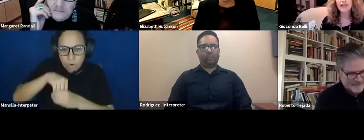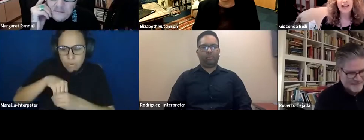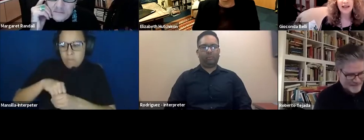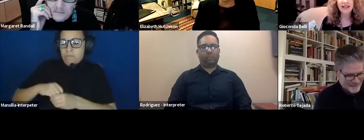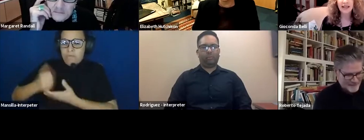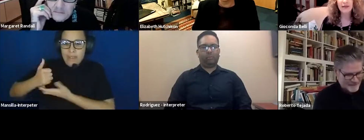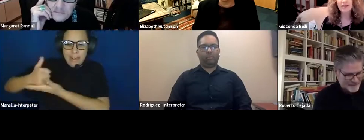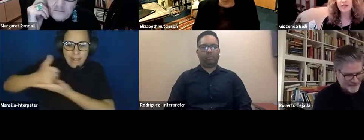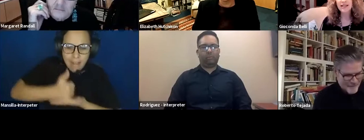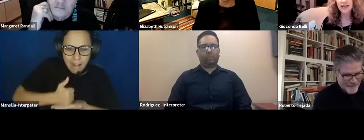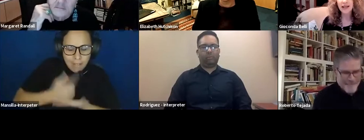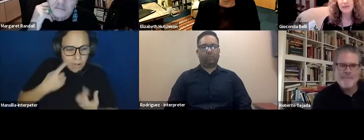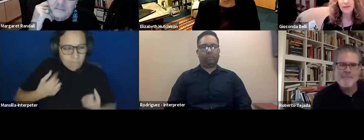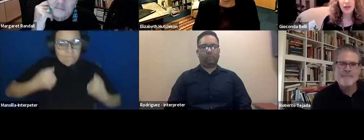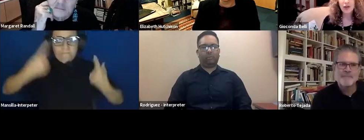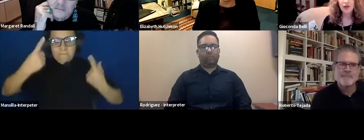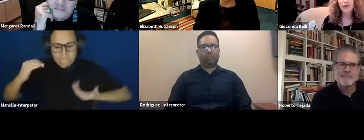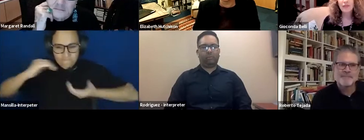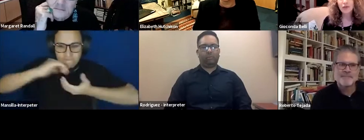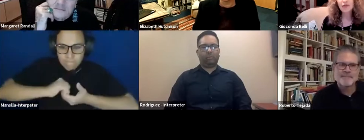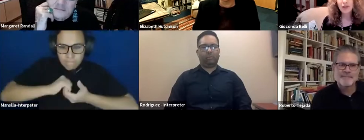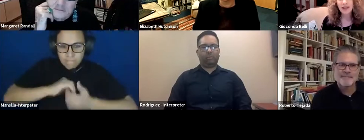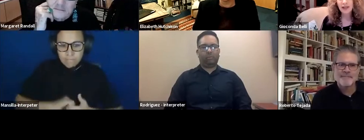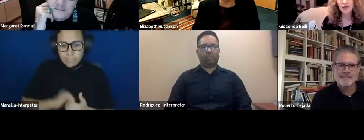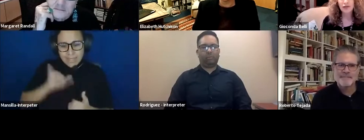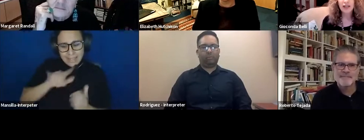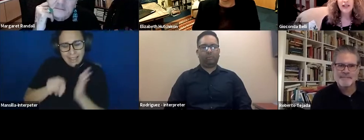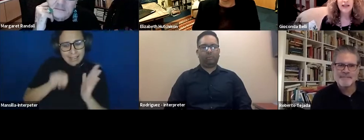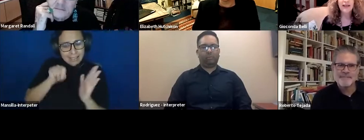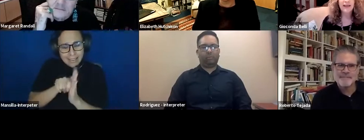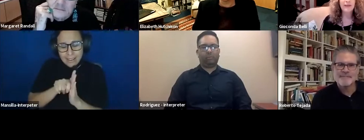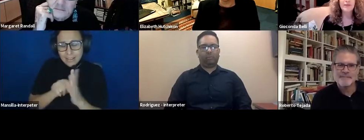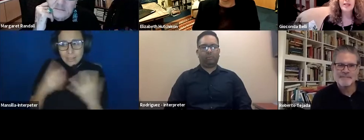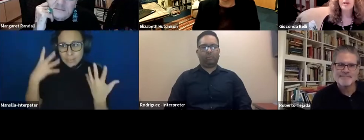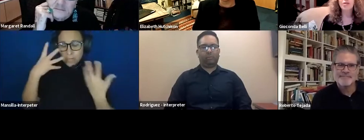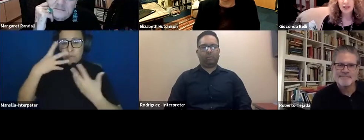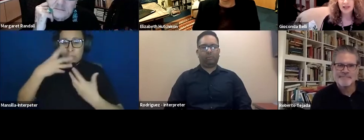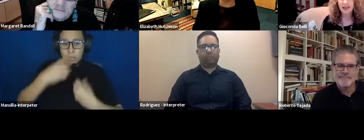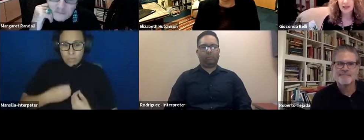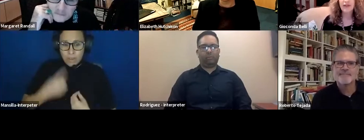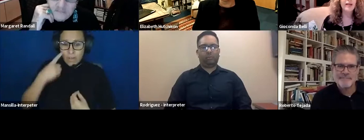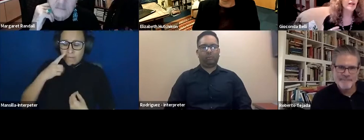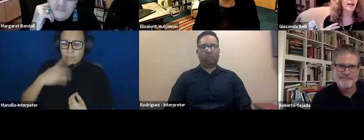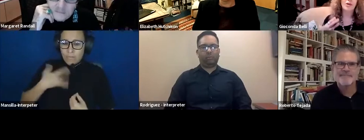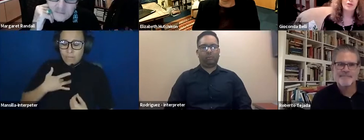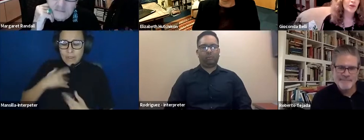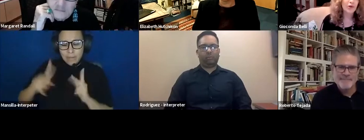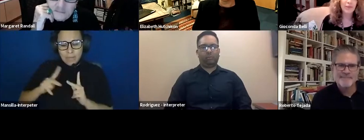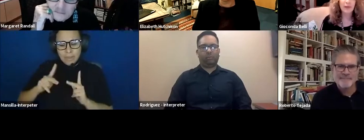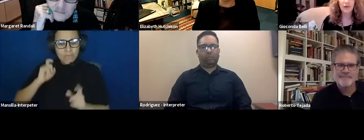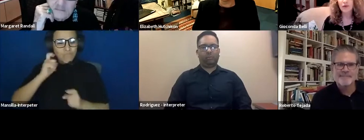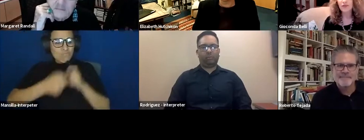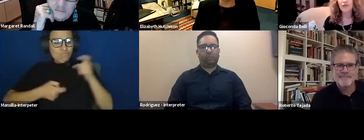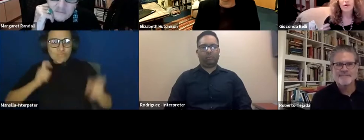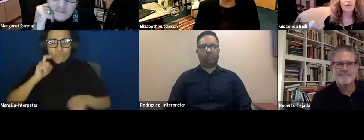you know, in solidarity. I mean, it was a time of a beautiful kind of generosity in very, a lot of